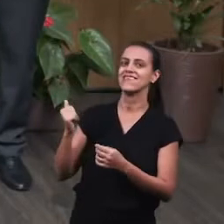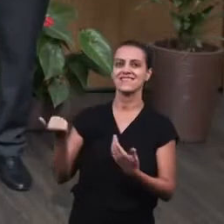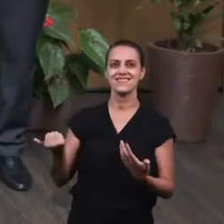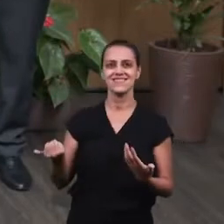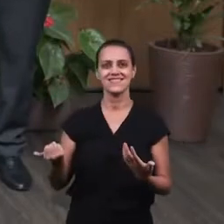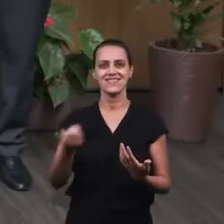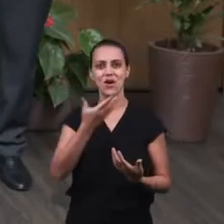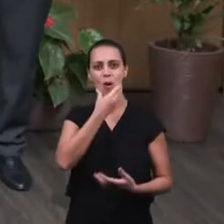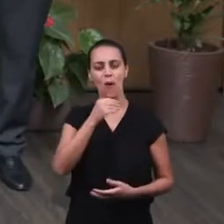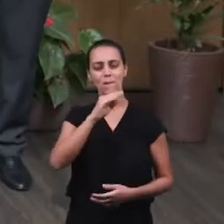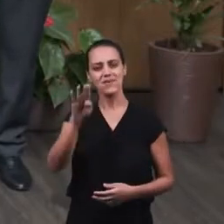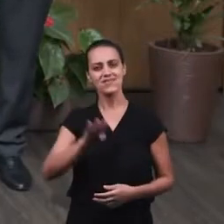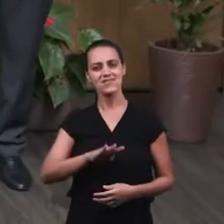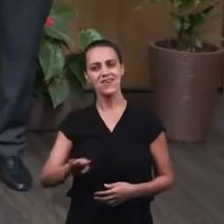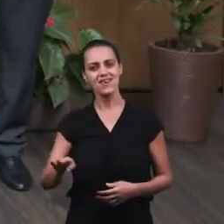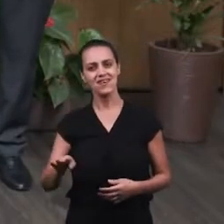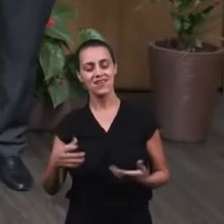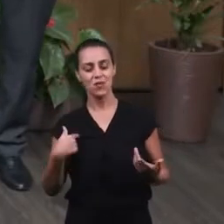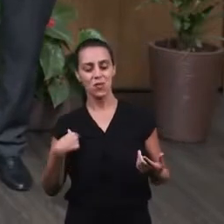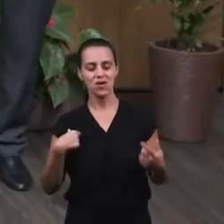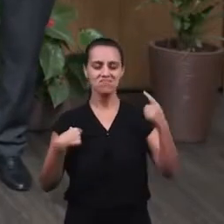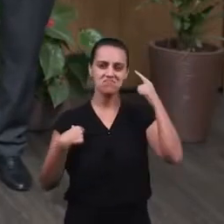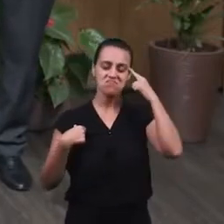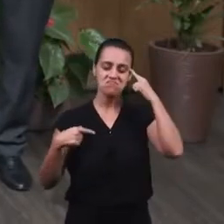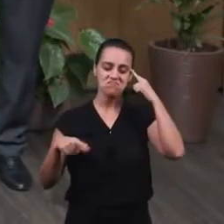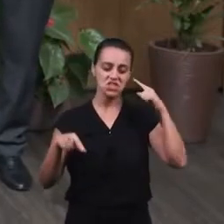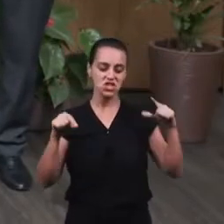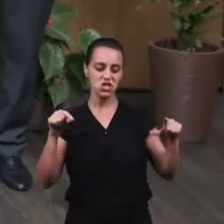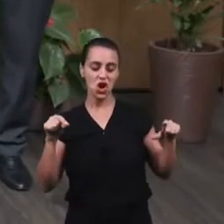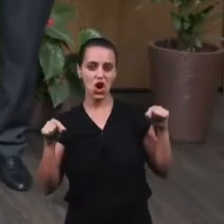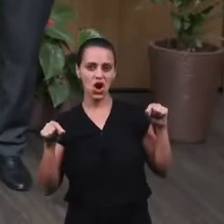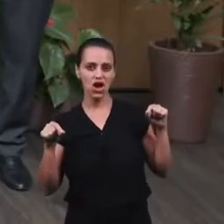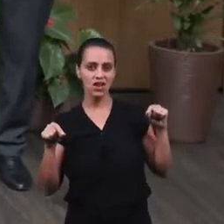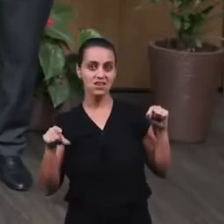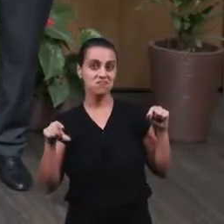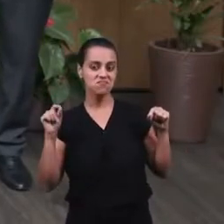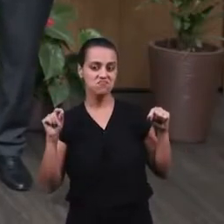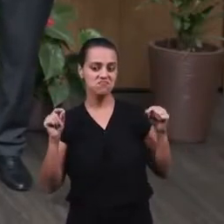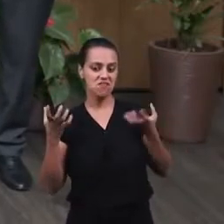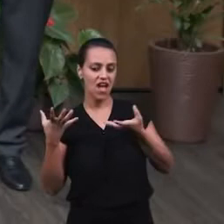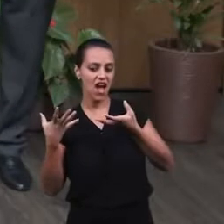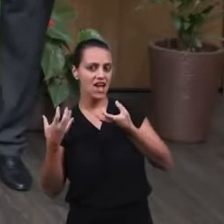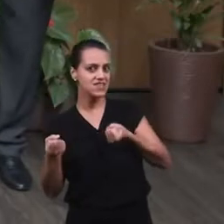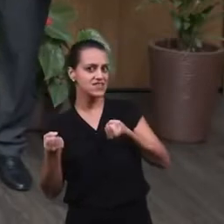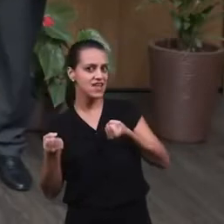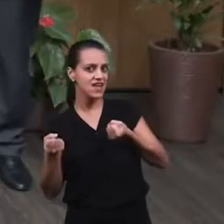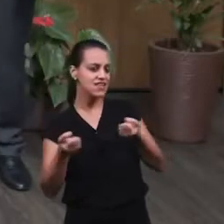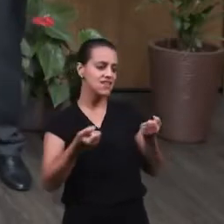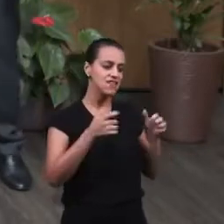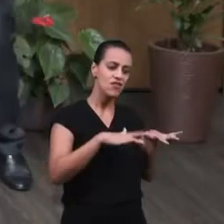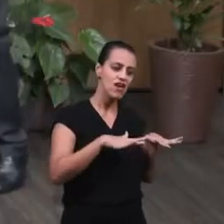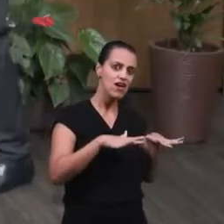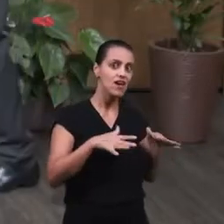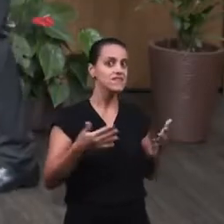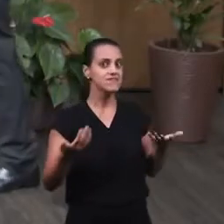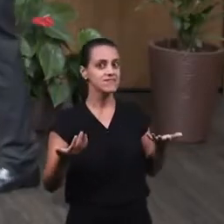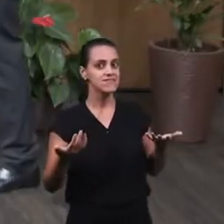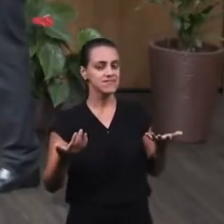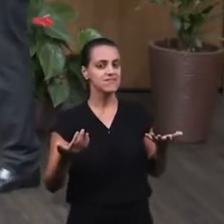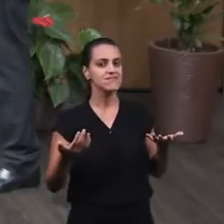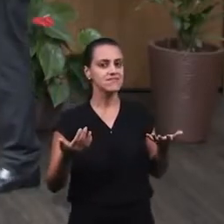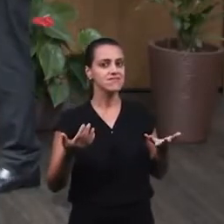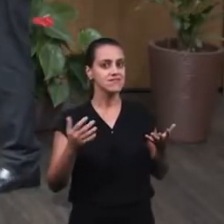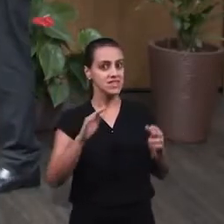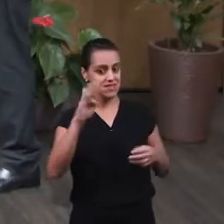But it was up to Zacchaeus to make the choice to accept the calling as we see in Luke chapter 19 verse 6.